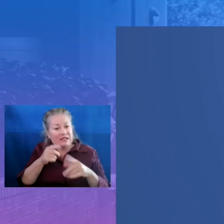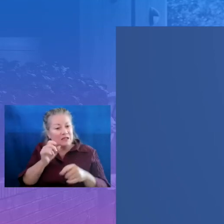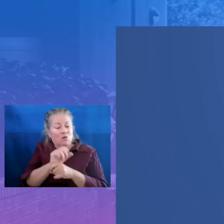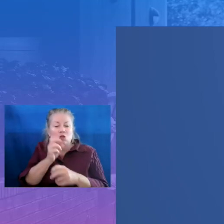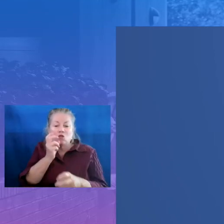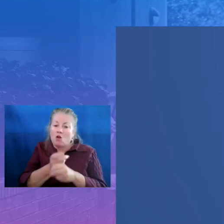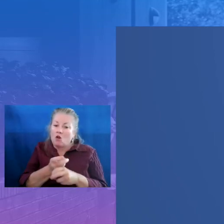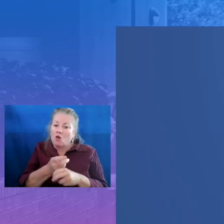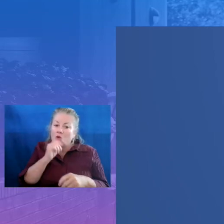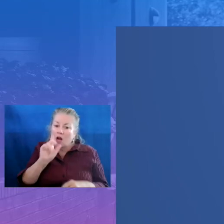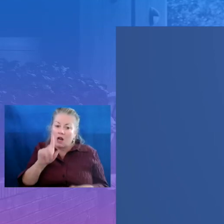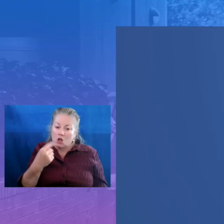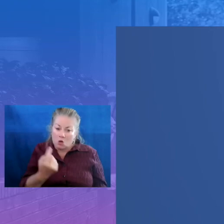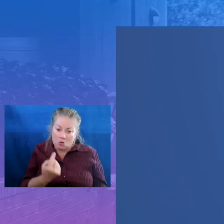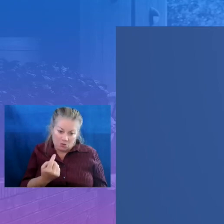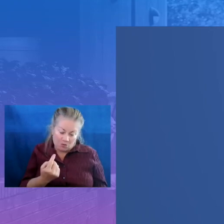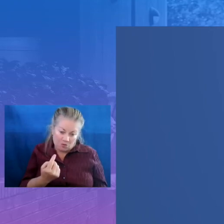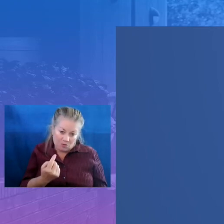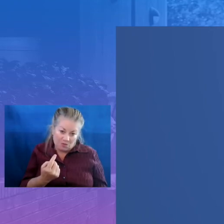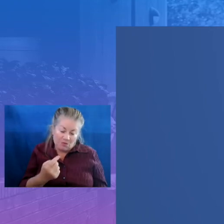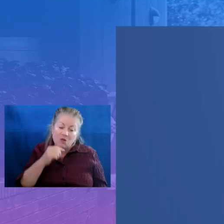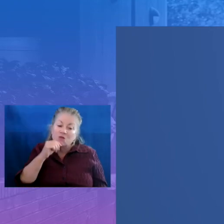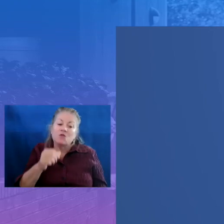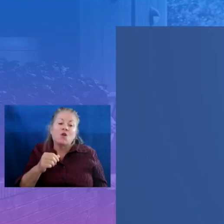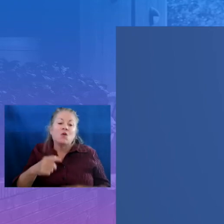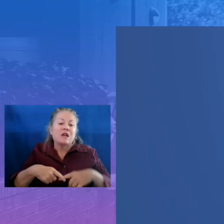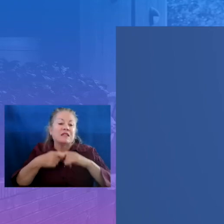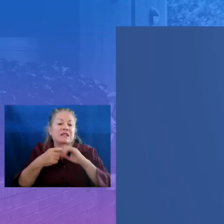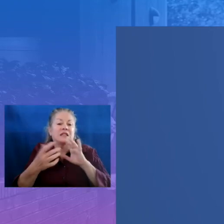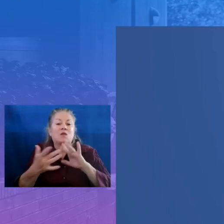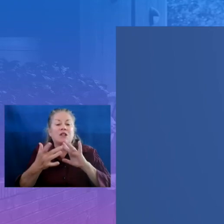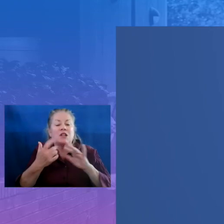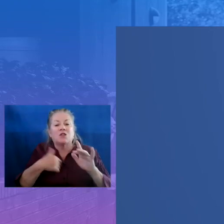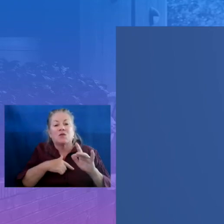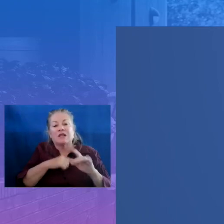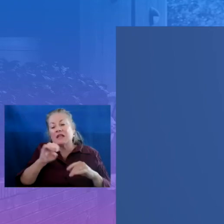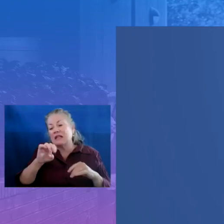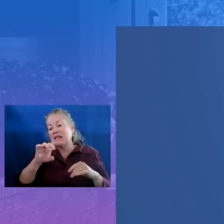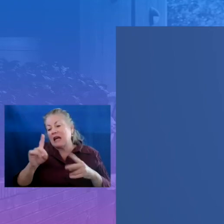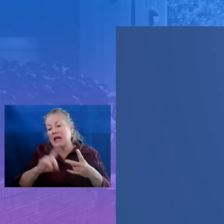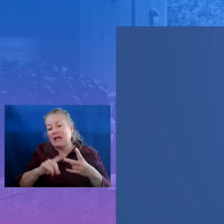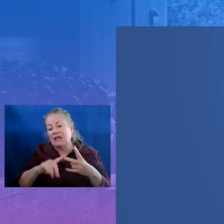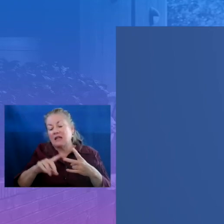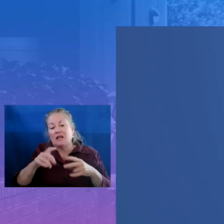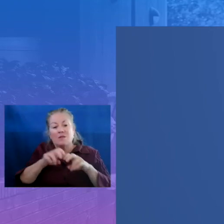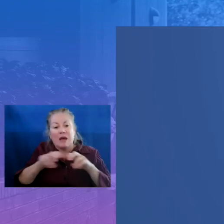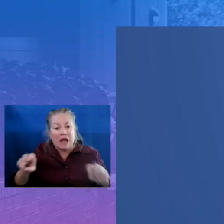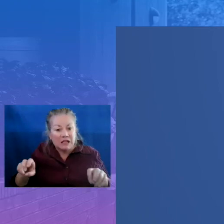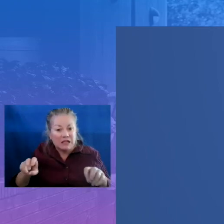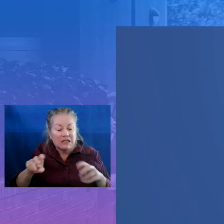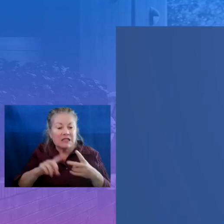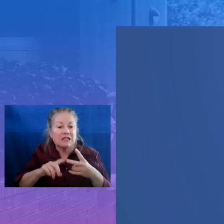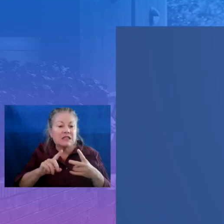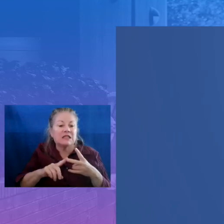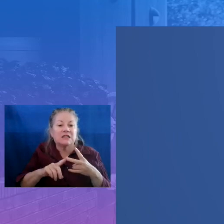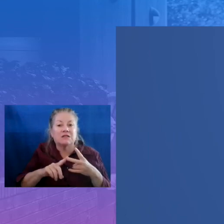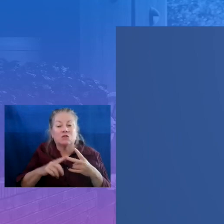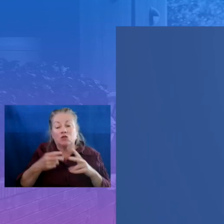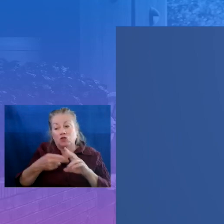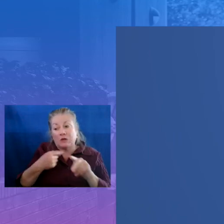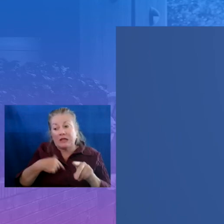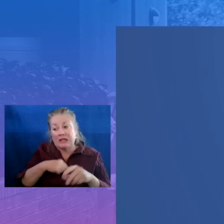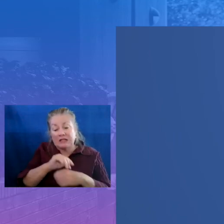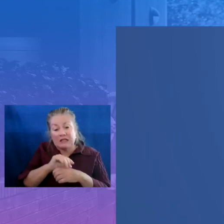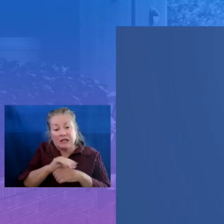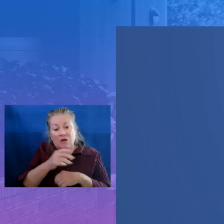hesitate to reach out to us at Ed any of the panelists who are joining us this evening or any of the technical assistance providers we mentioned